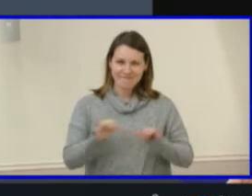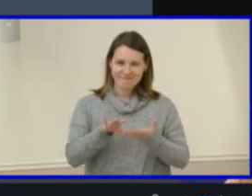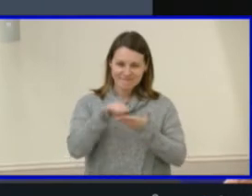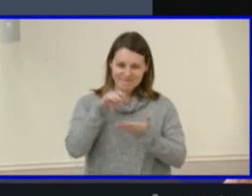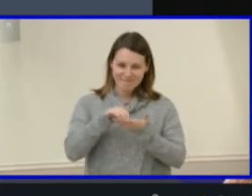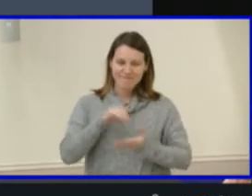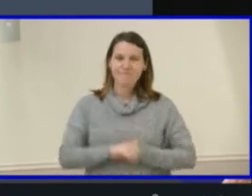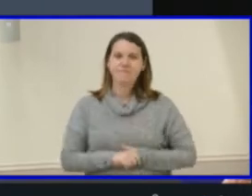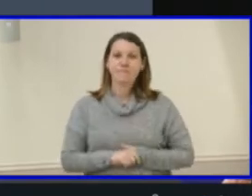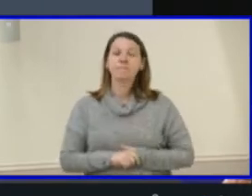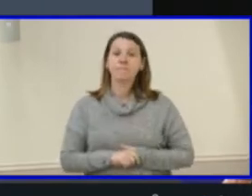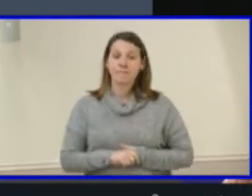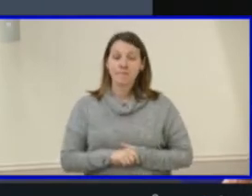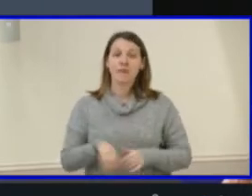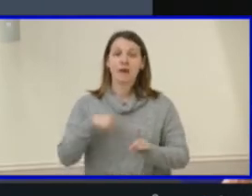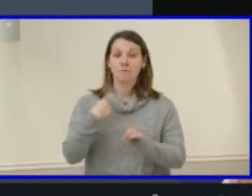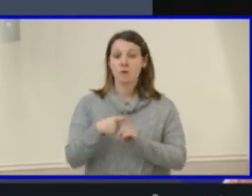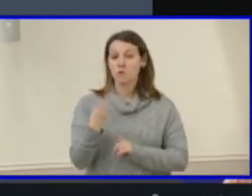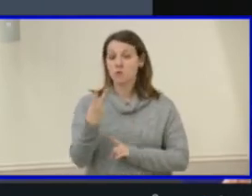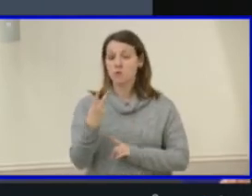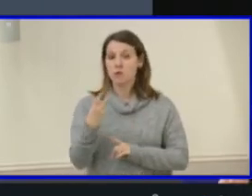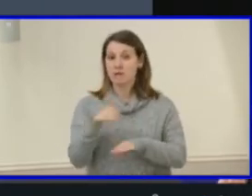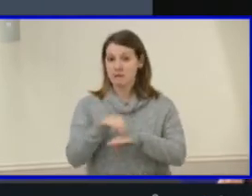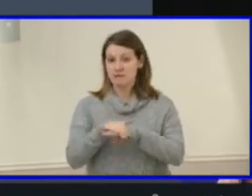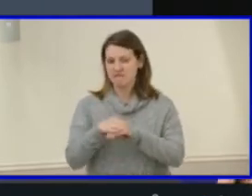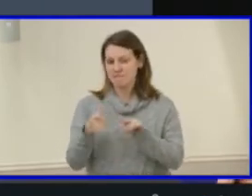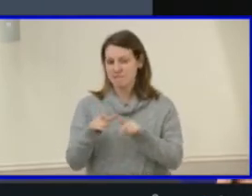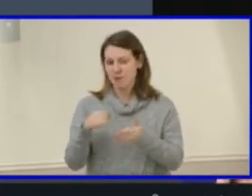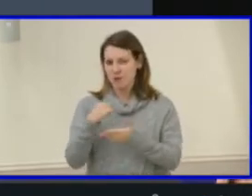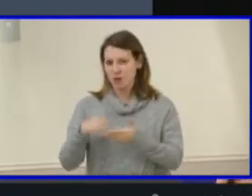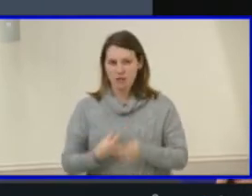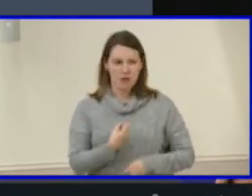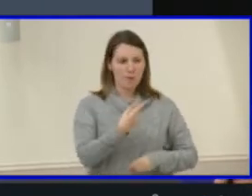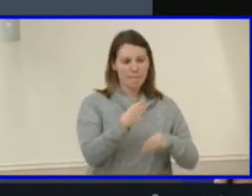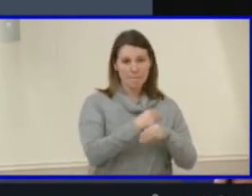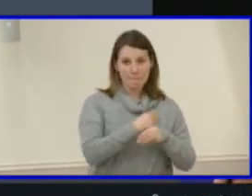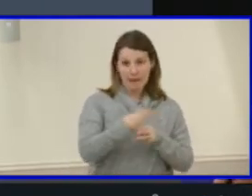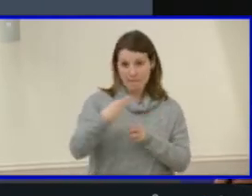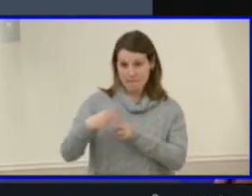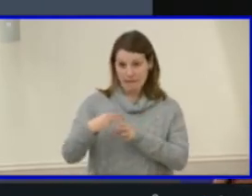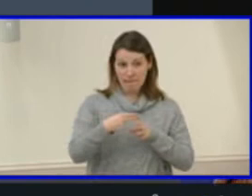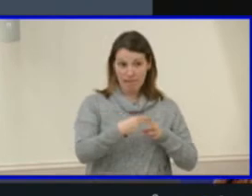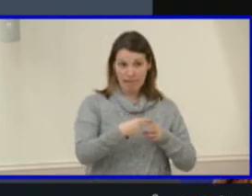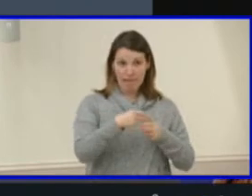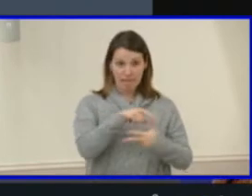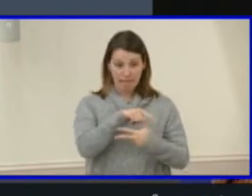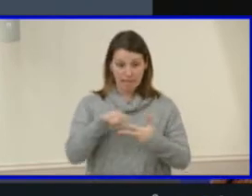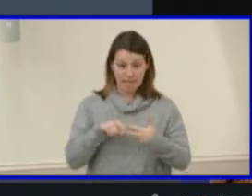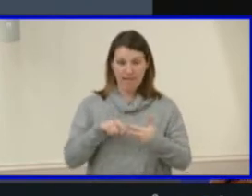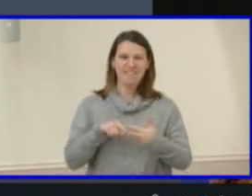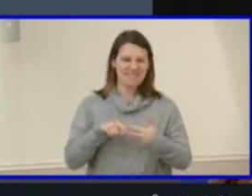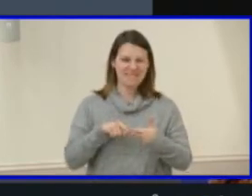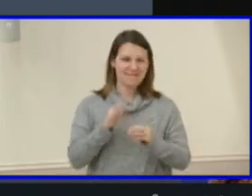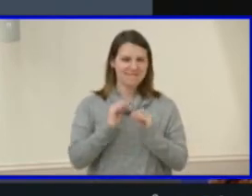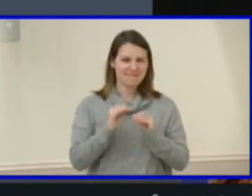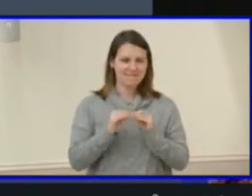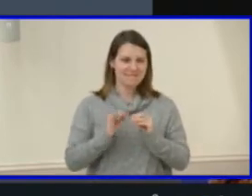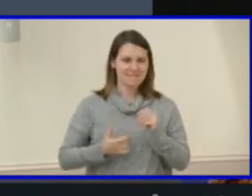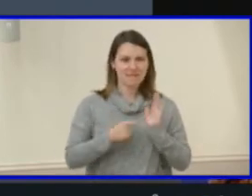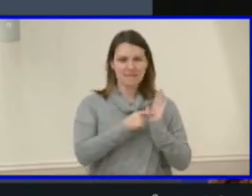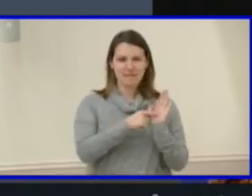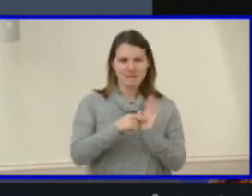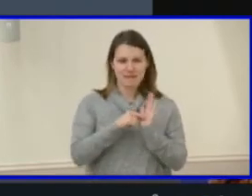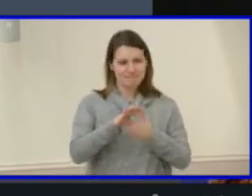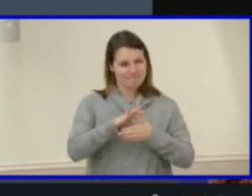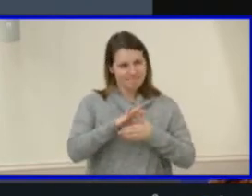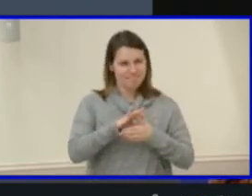Additionally, two English language arts and one math course title was updated to clarify course content and maintain alignment with VDOE